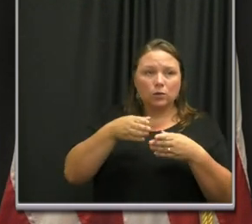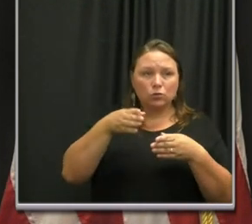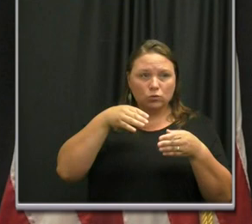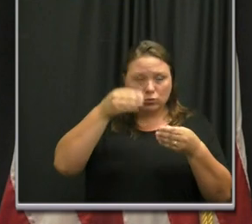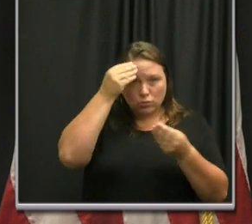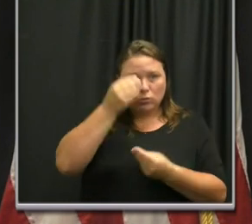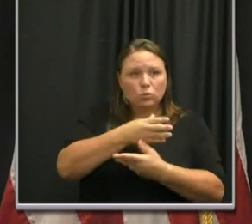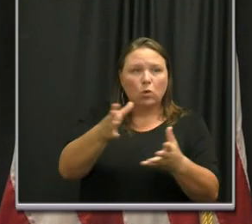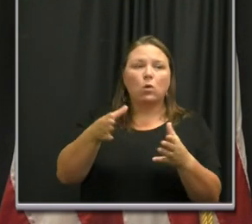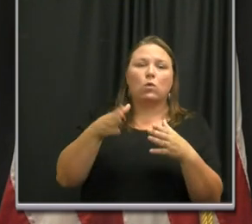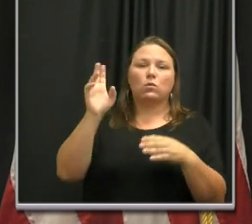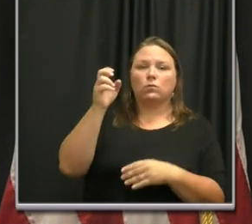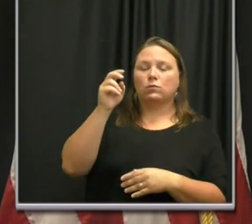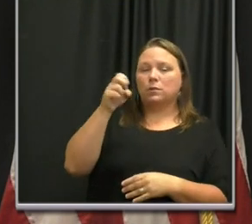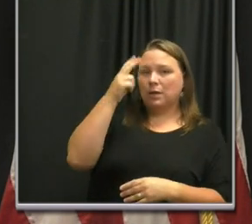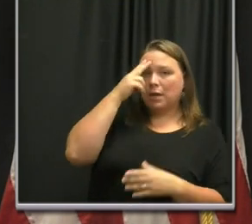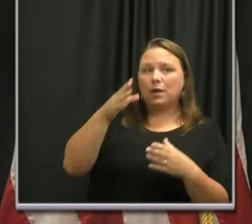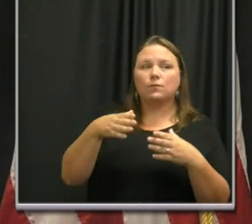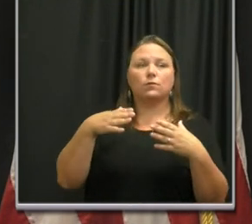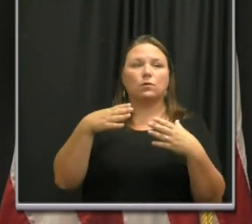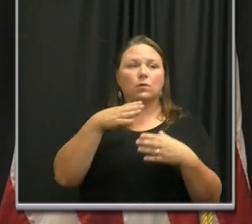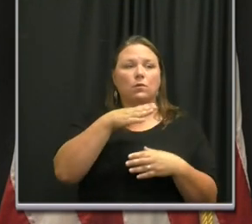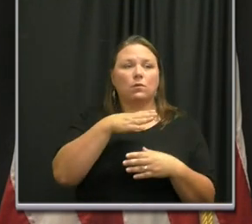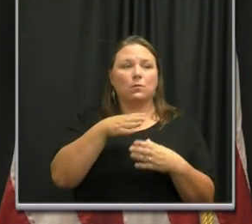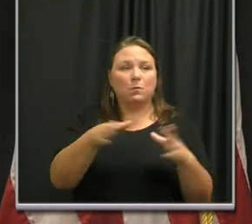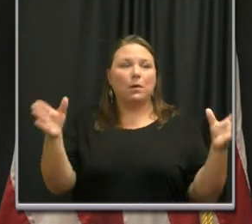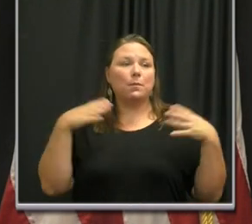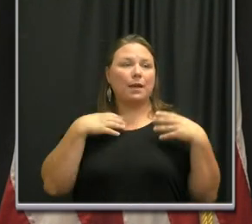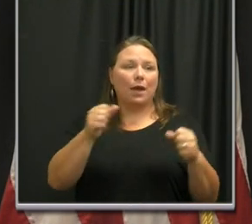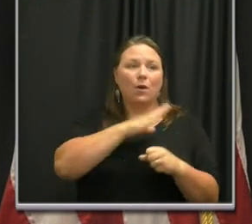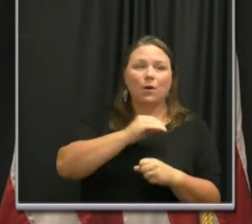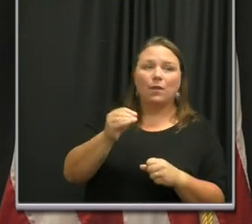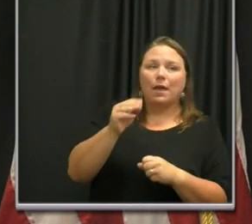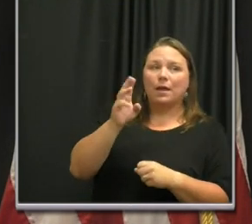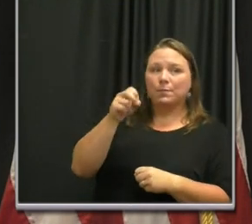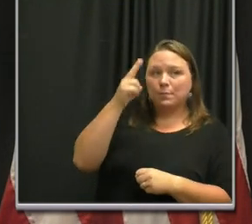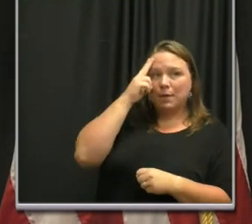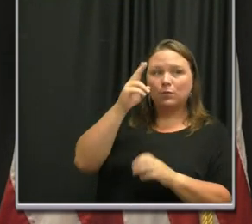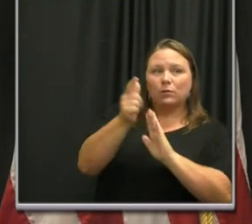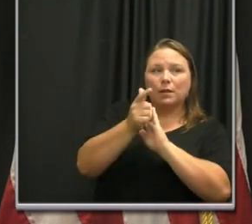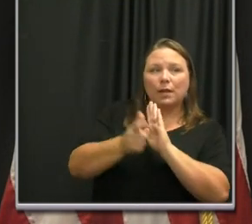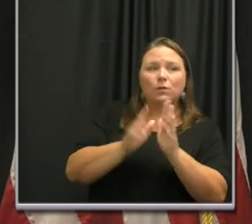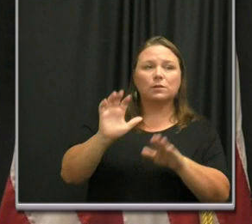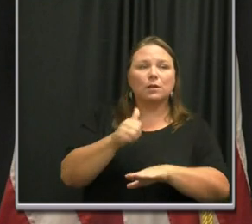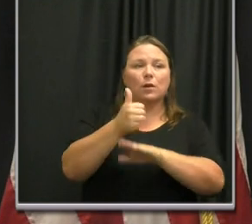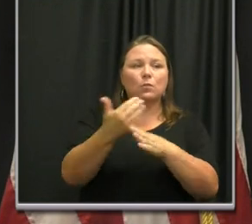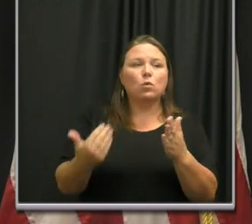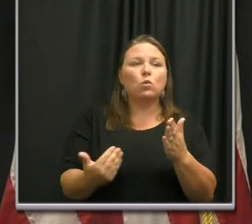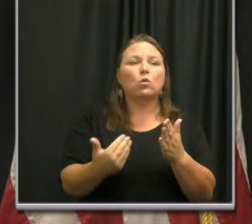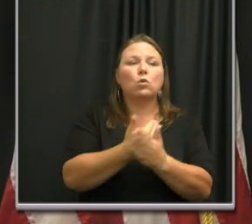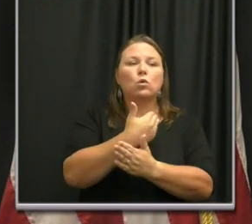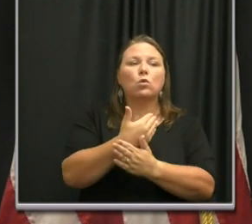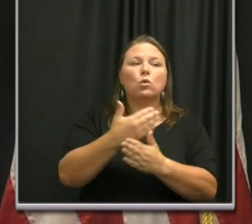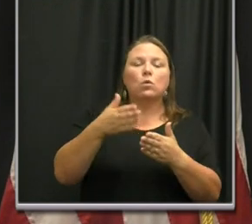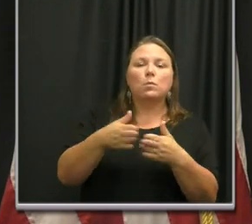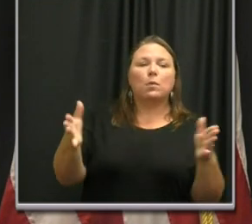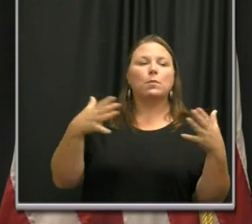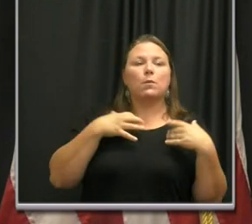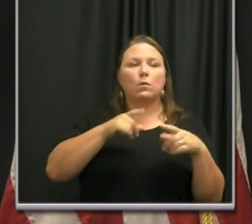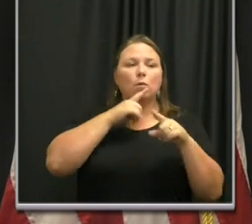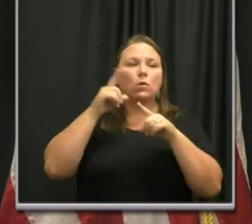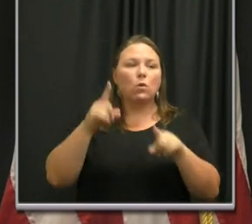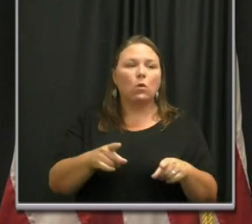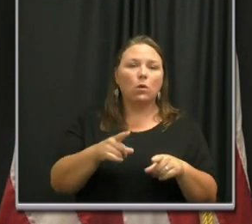Public Health Board and Metro Legal to begin the process of creating a new public health order that